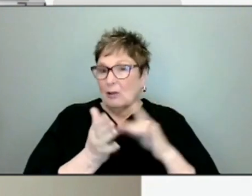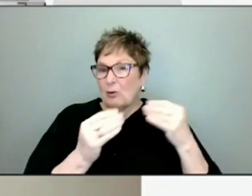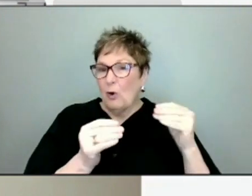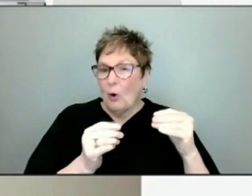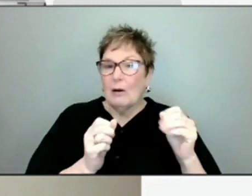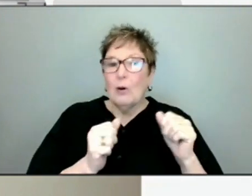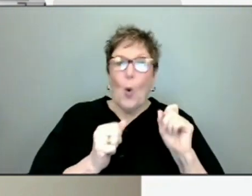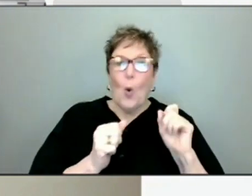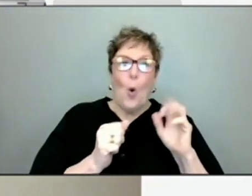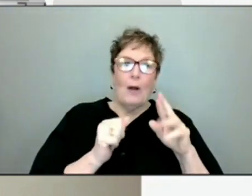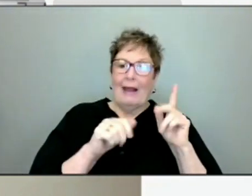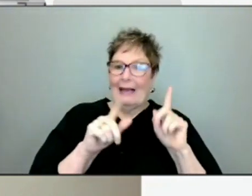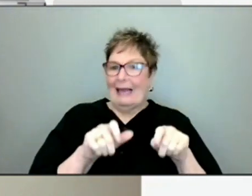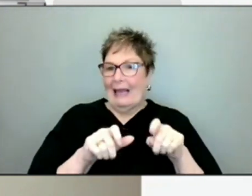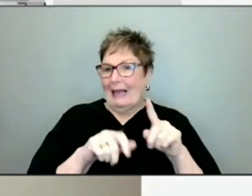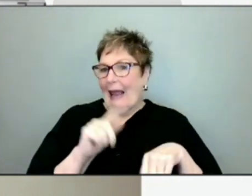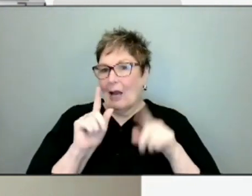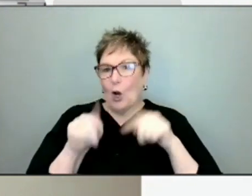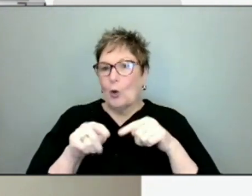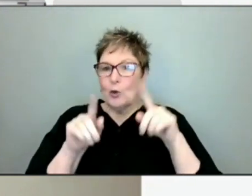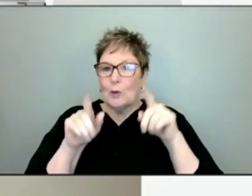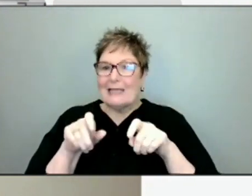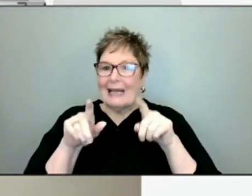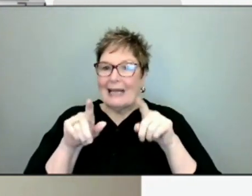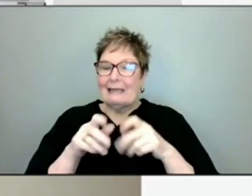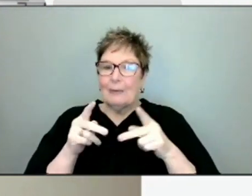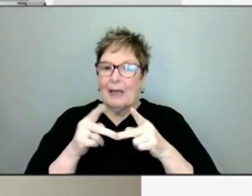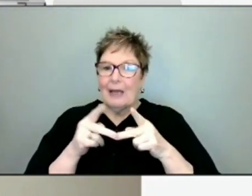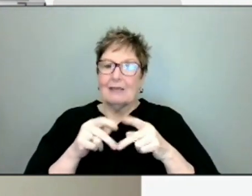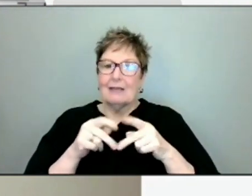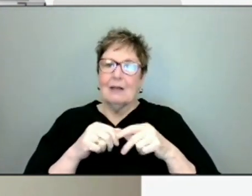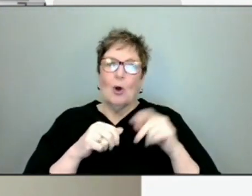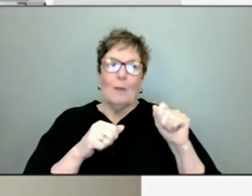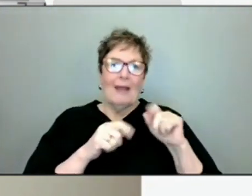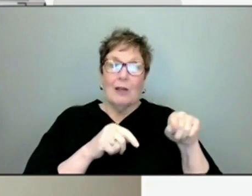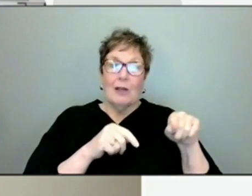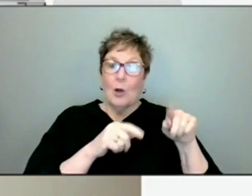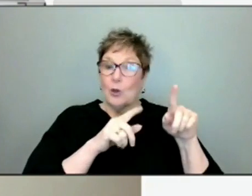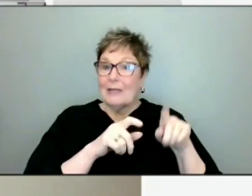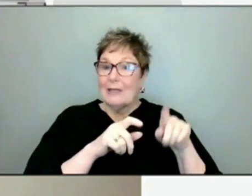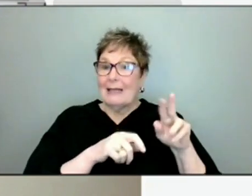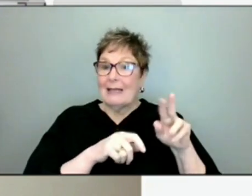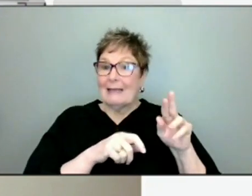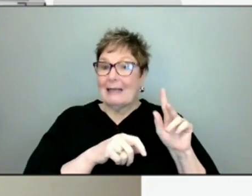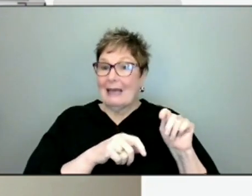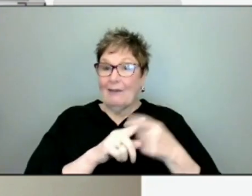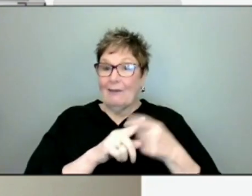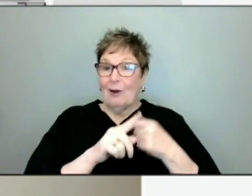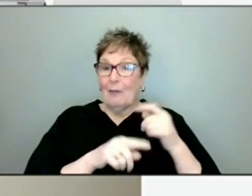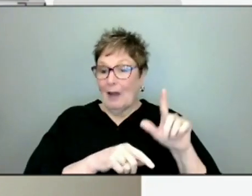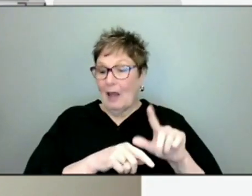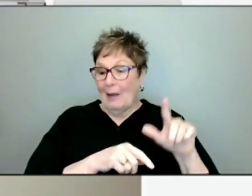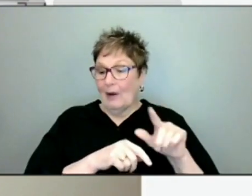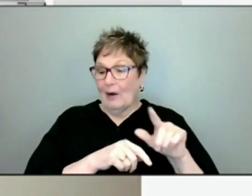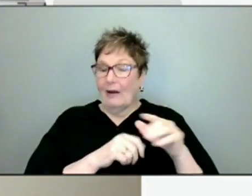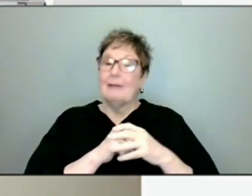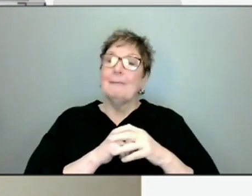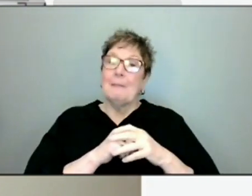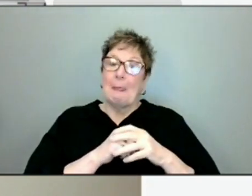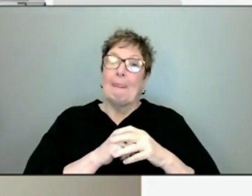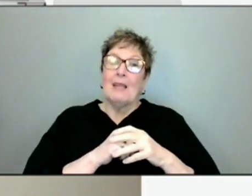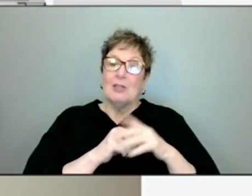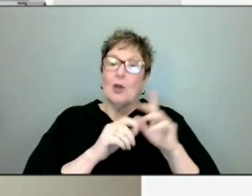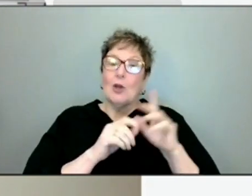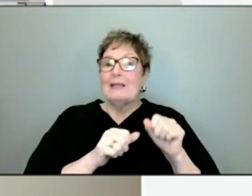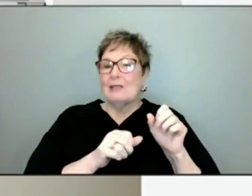cannot access a testing site during those hours, but can pick up a test kit, you know, at six o'clock from the library. So certainly that it's meant to create